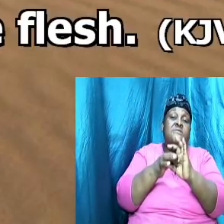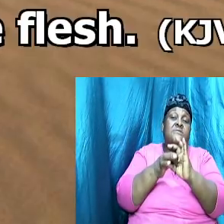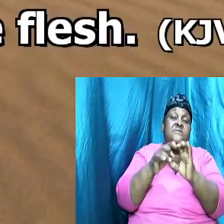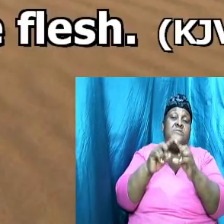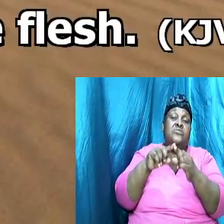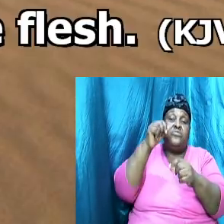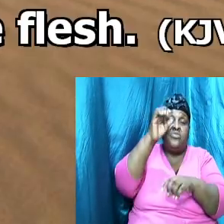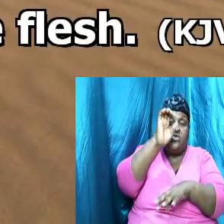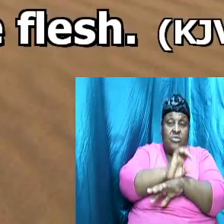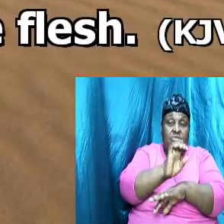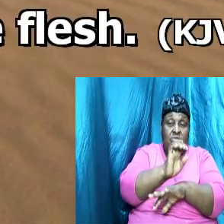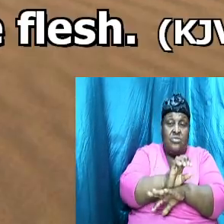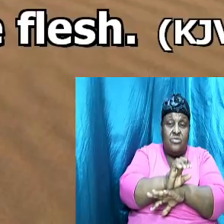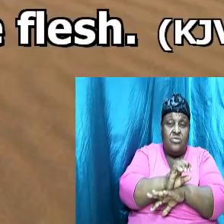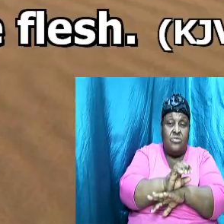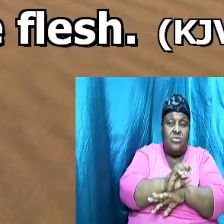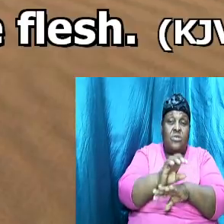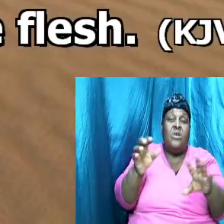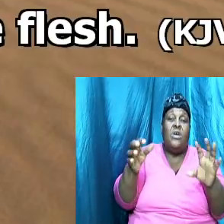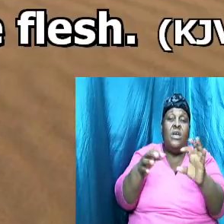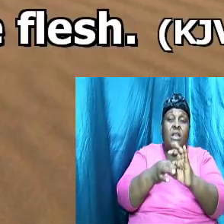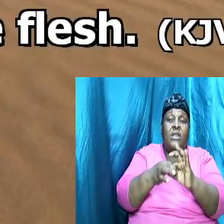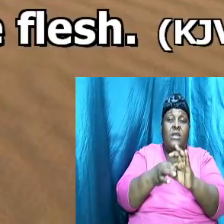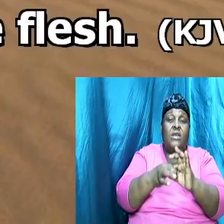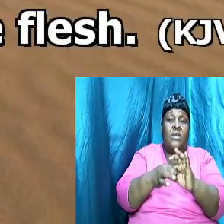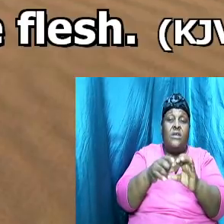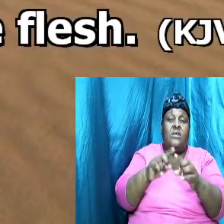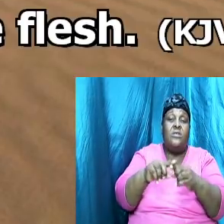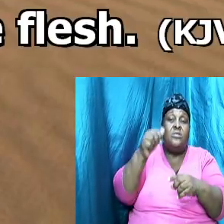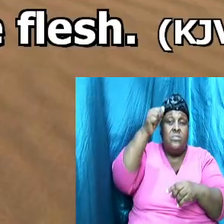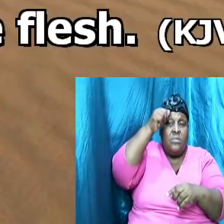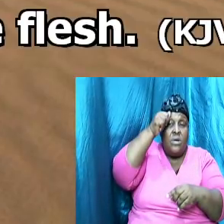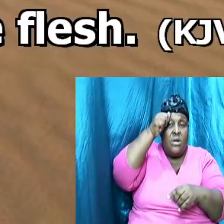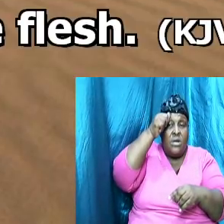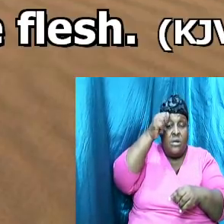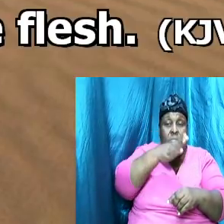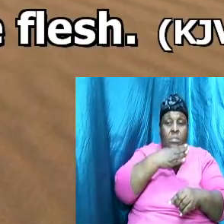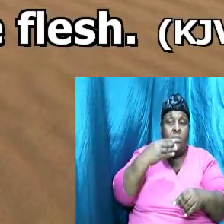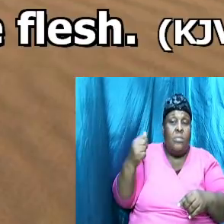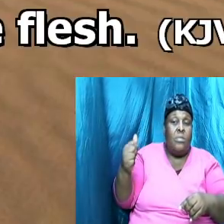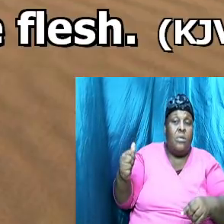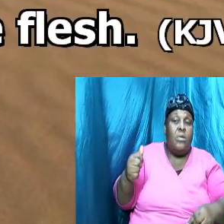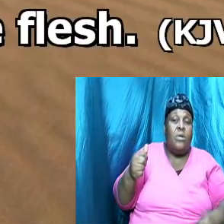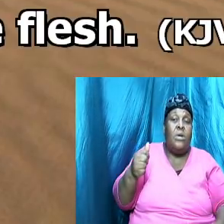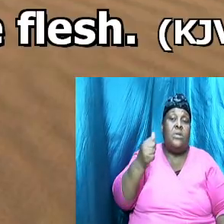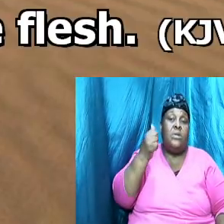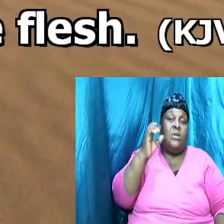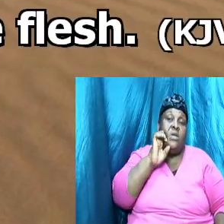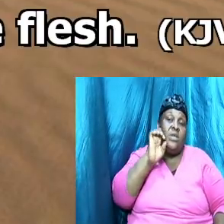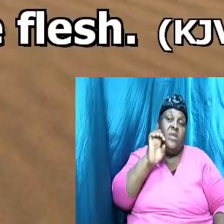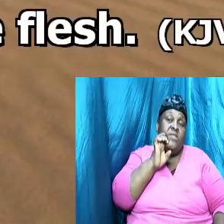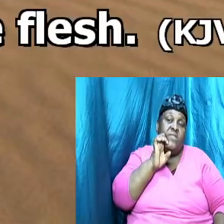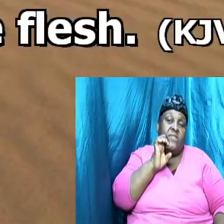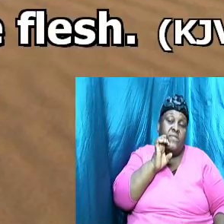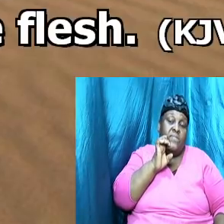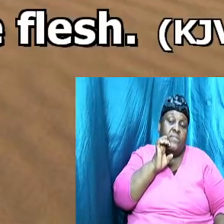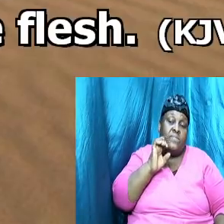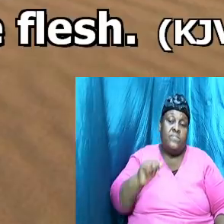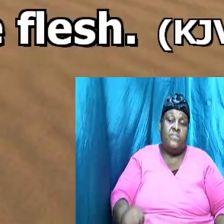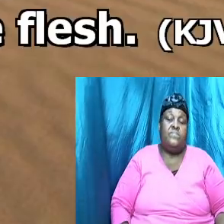church and is also linked to Adam and Eve brethren